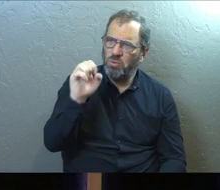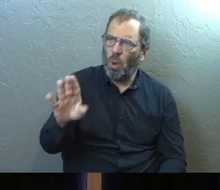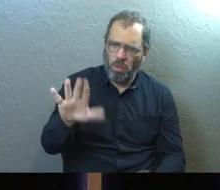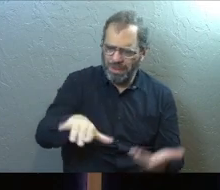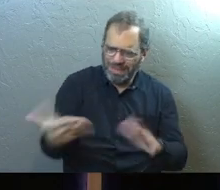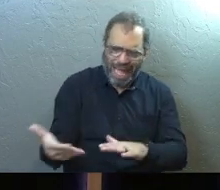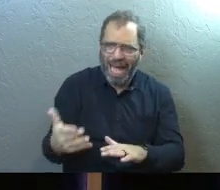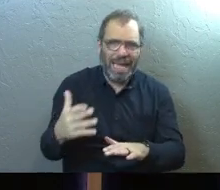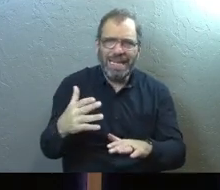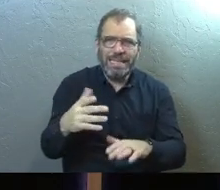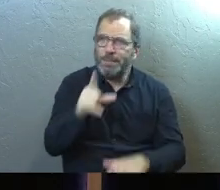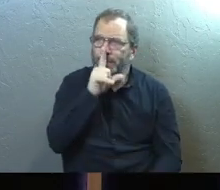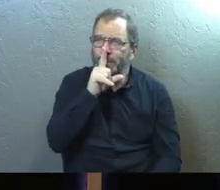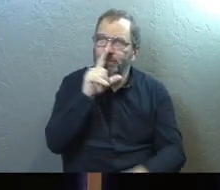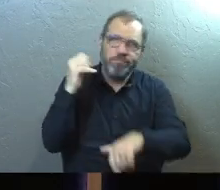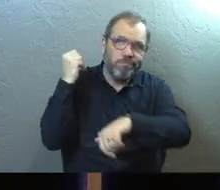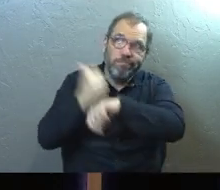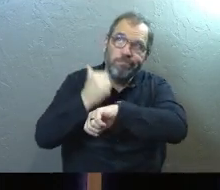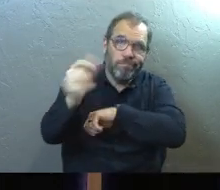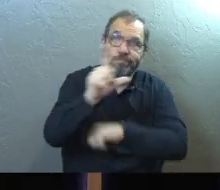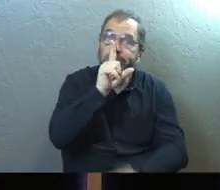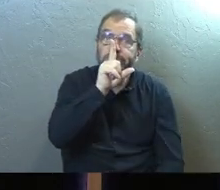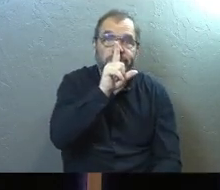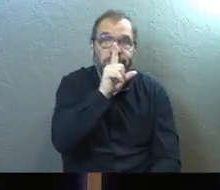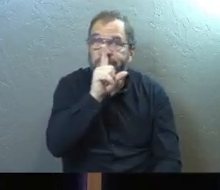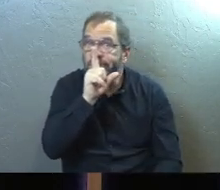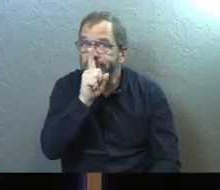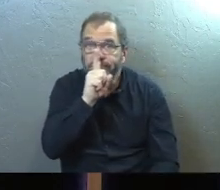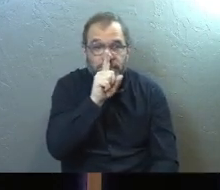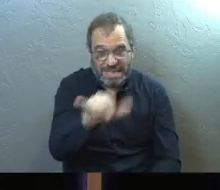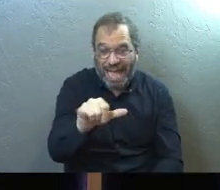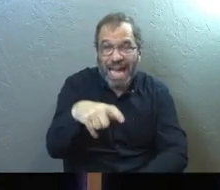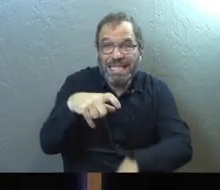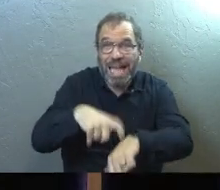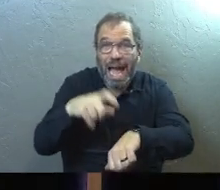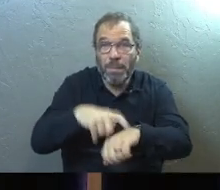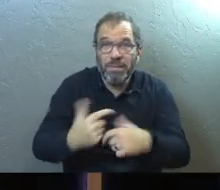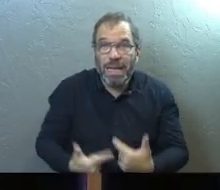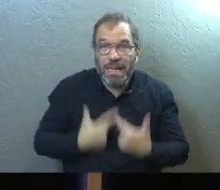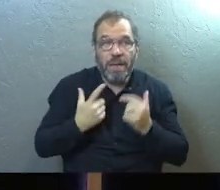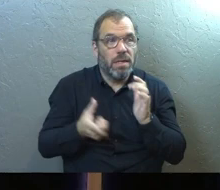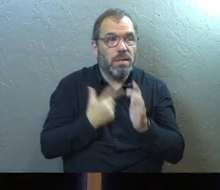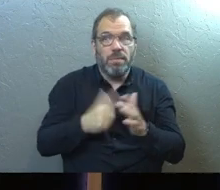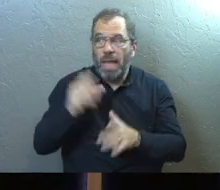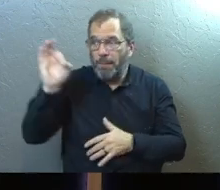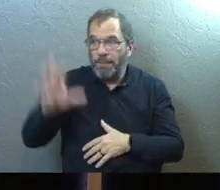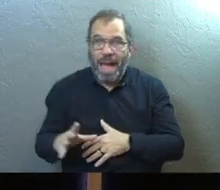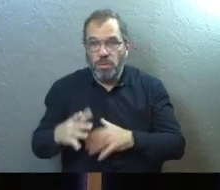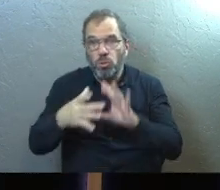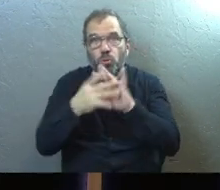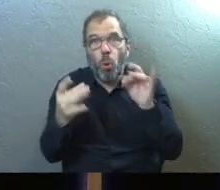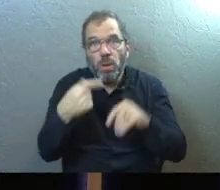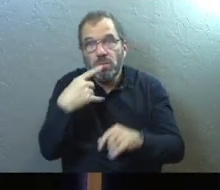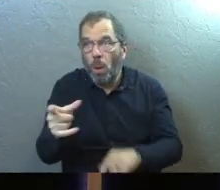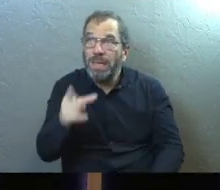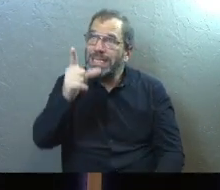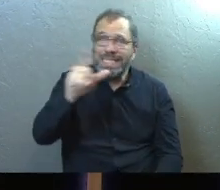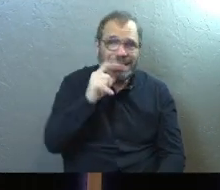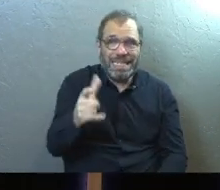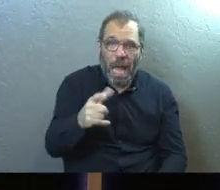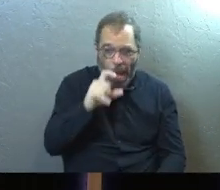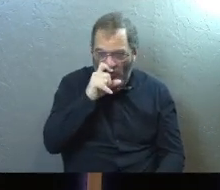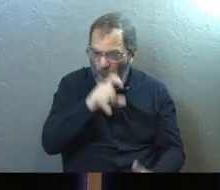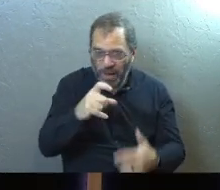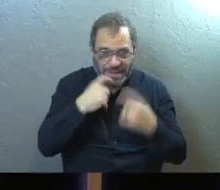God and die. And he does not publicly accuse God at all at that point. And sometimes pastors have told you that he did not